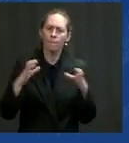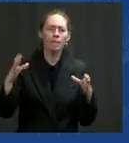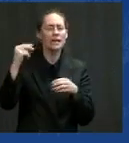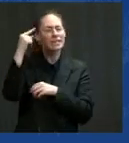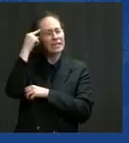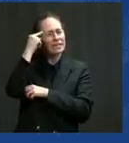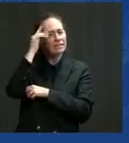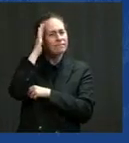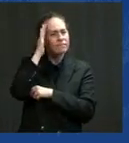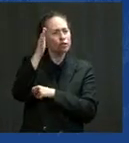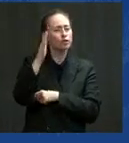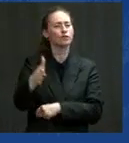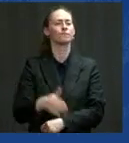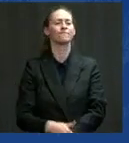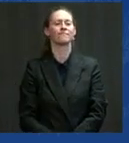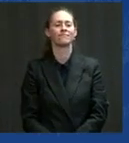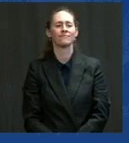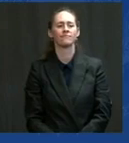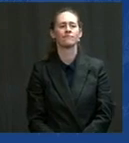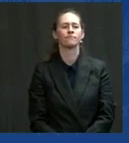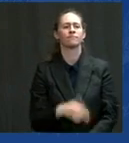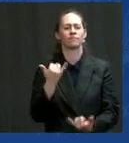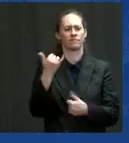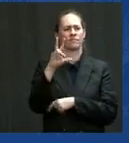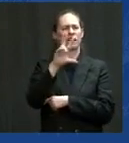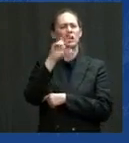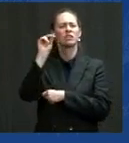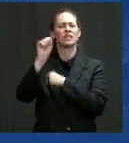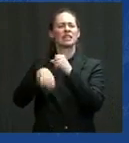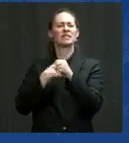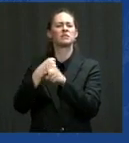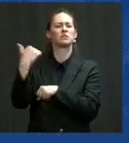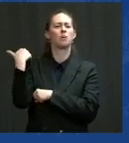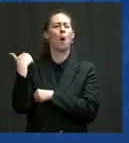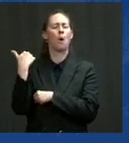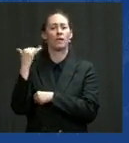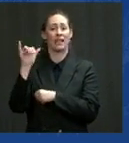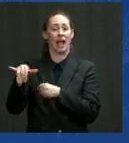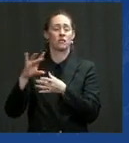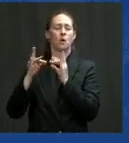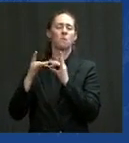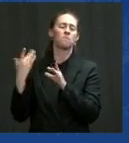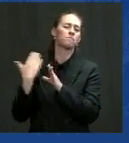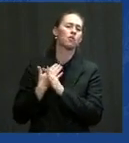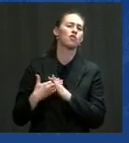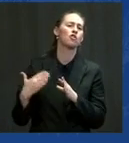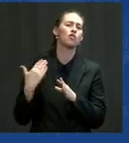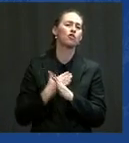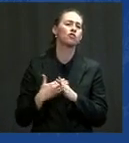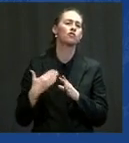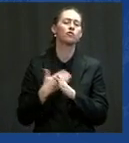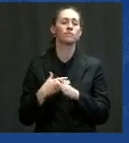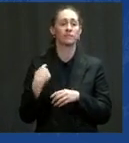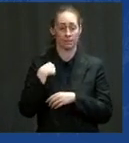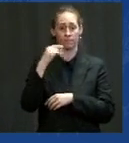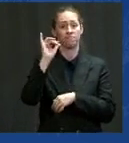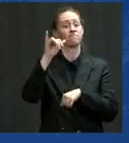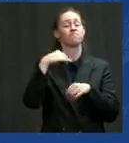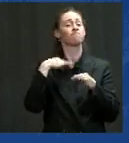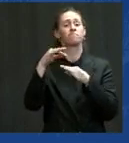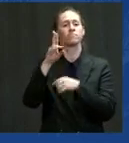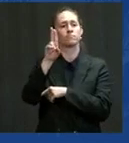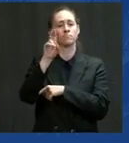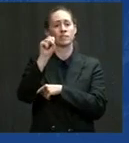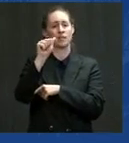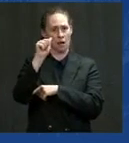ago, and this always disturbs me, even just repeating it. Three decades ago, the United States was number one in the world